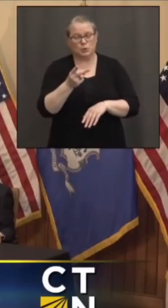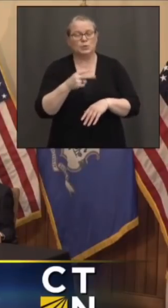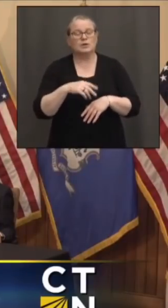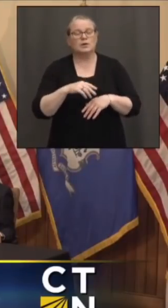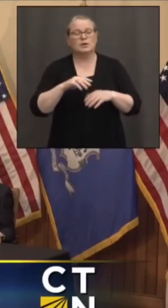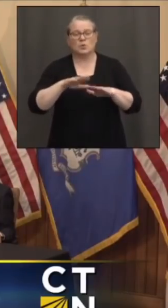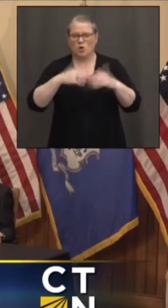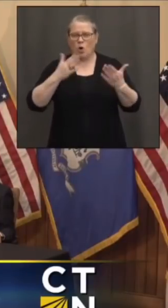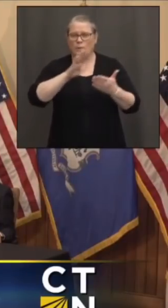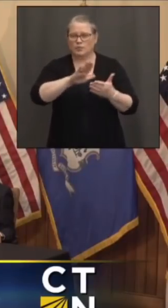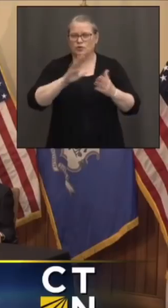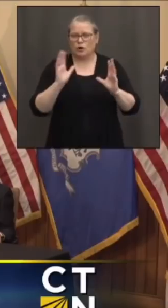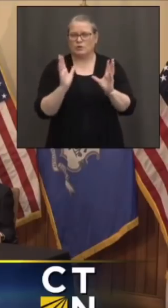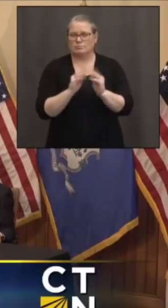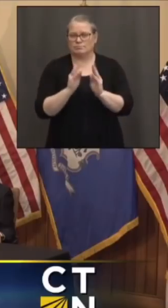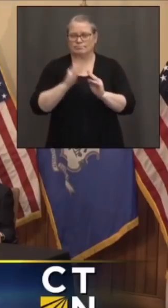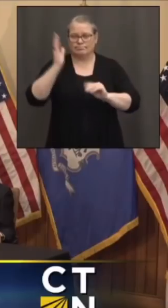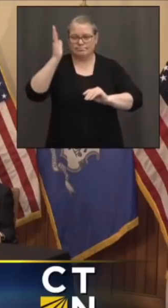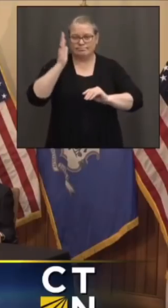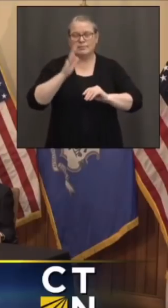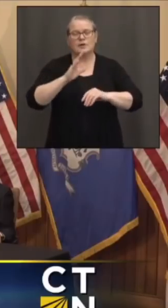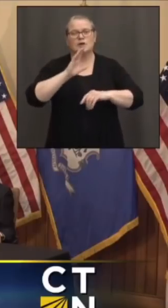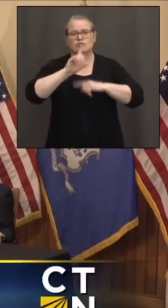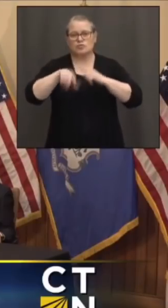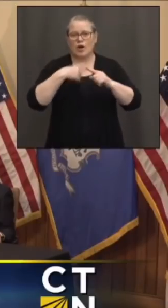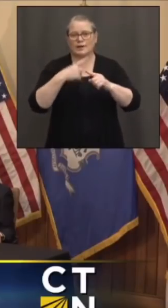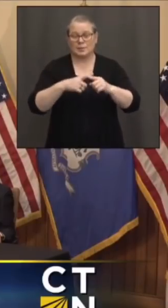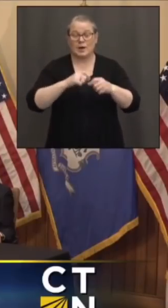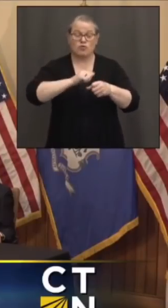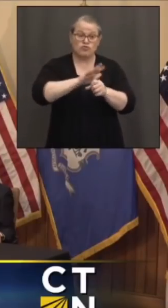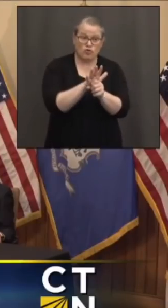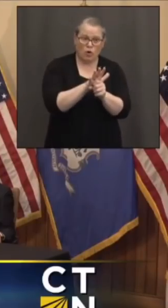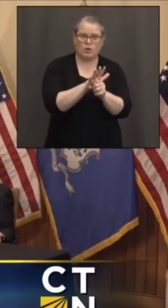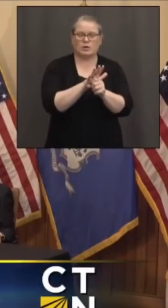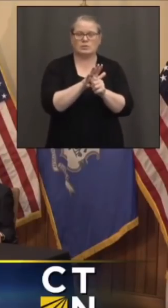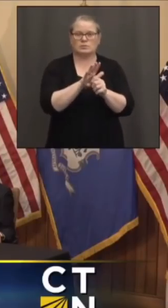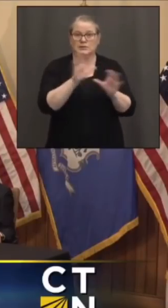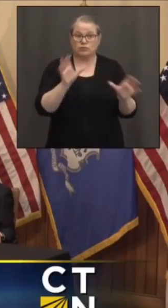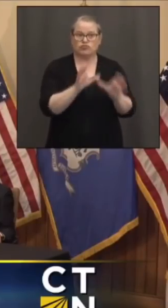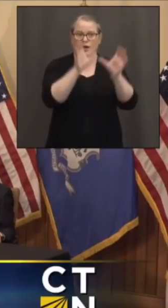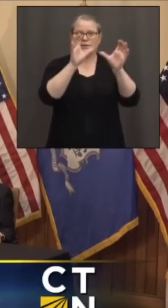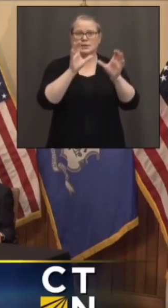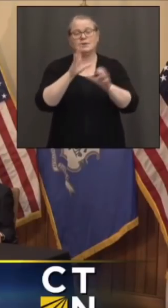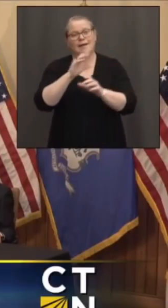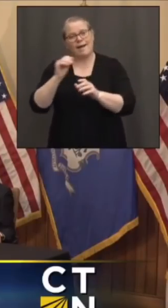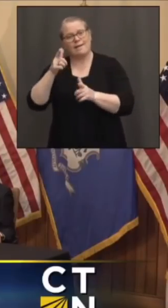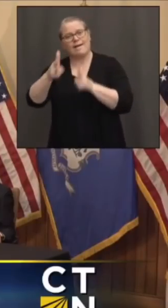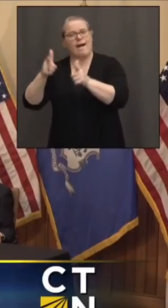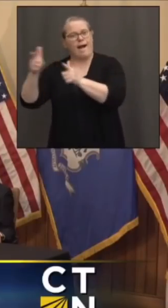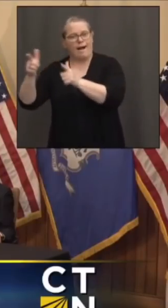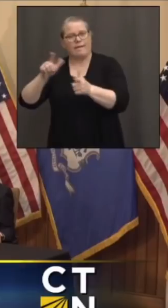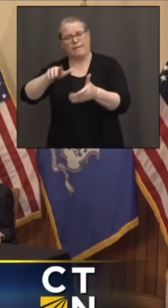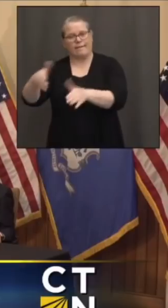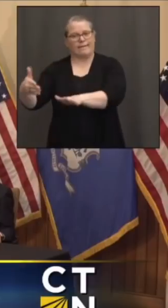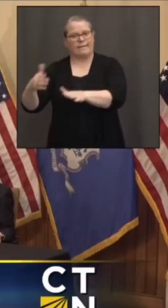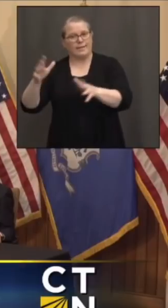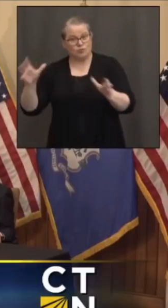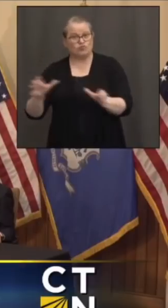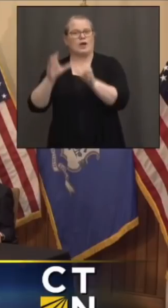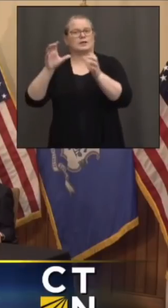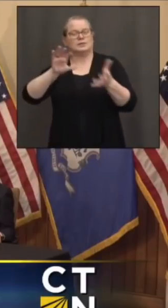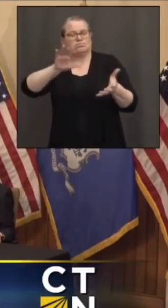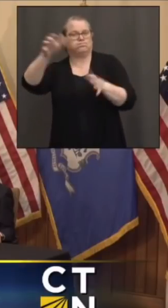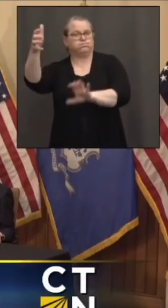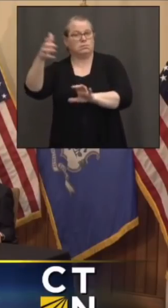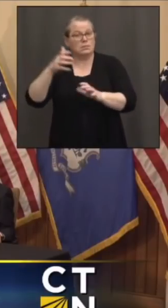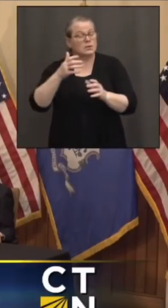violence, like the coronavirus pandemic, are both public health crises. So would you consider – have you given any thought to directing